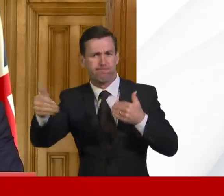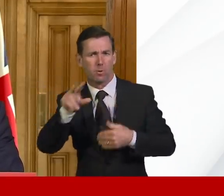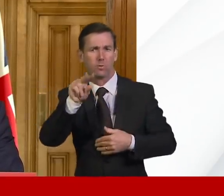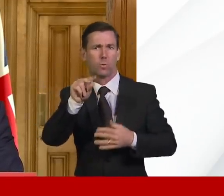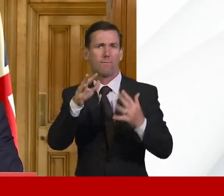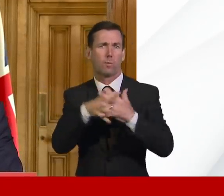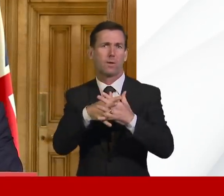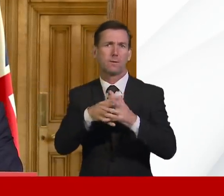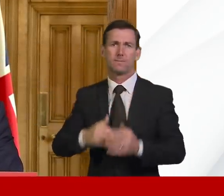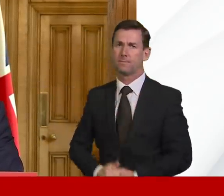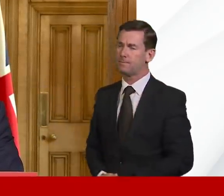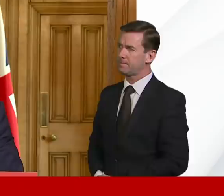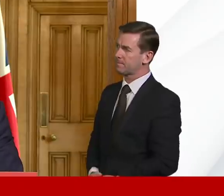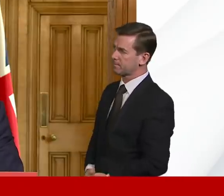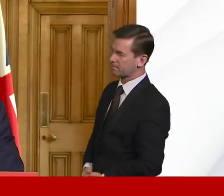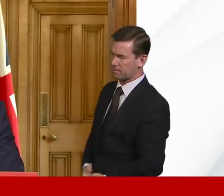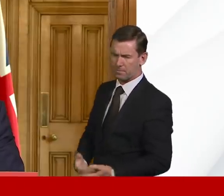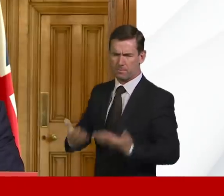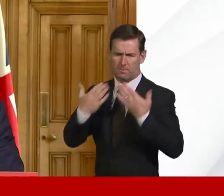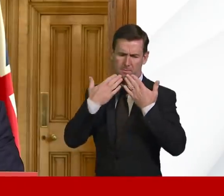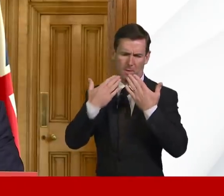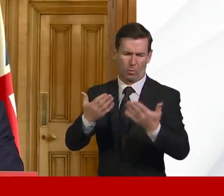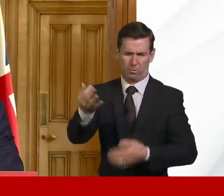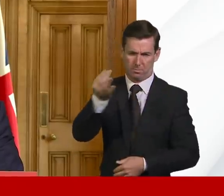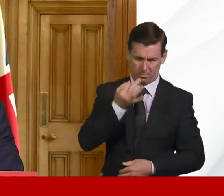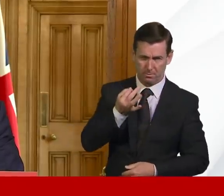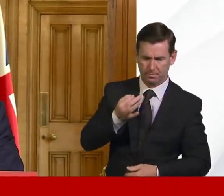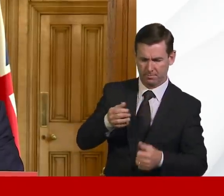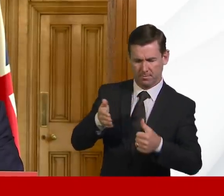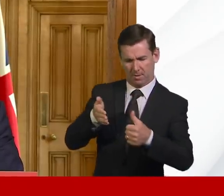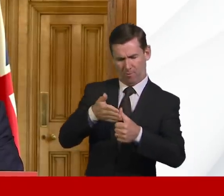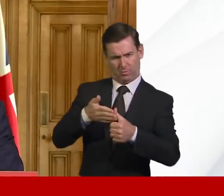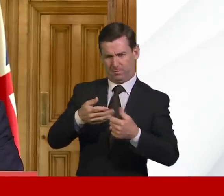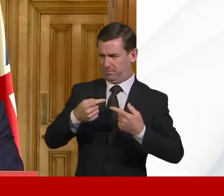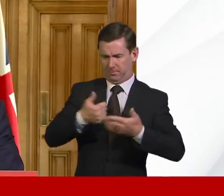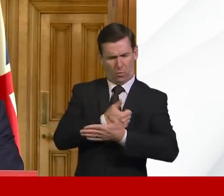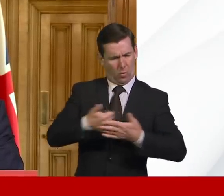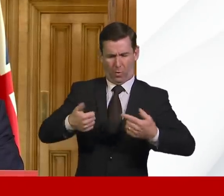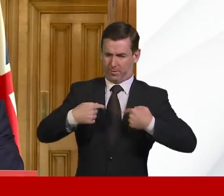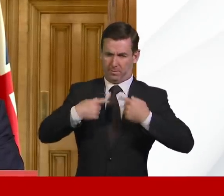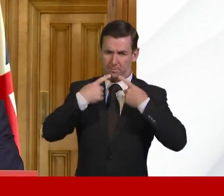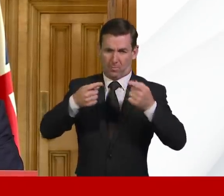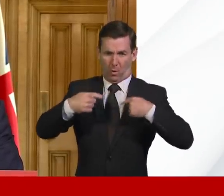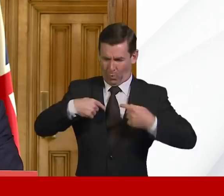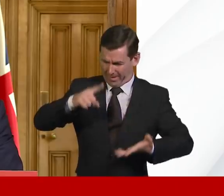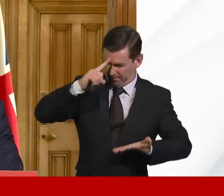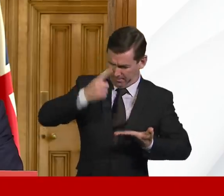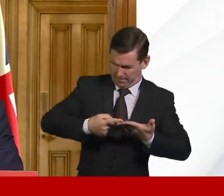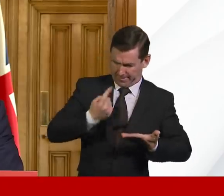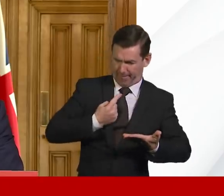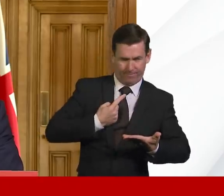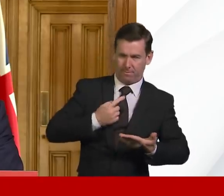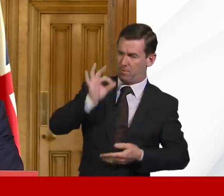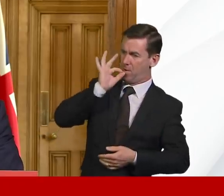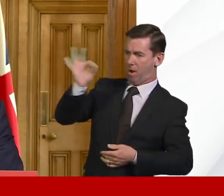So we've always been very clear right from the start of the situation is that we will be led by the scientific and medical advice. And that also